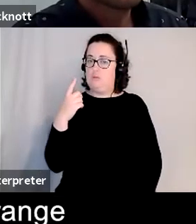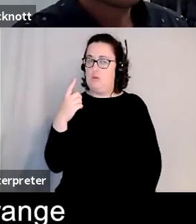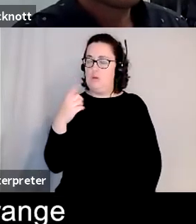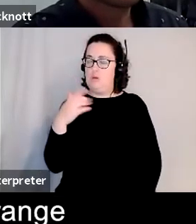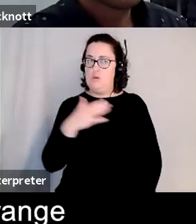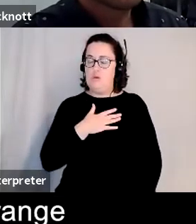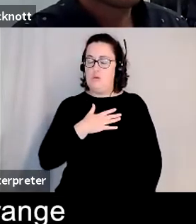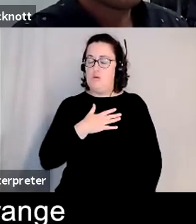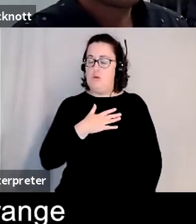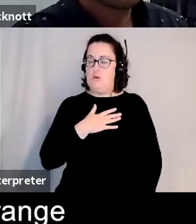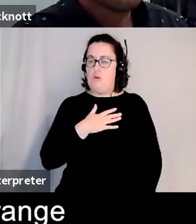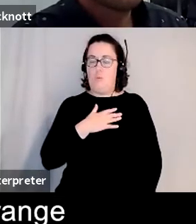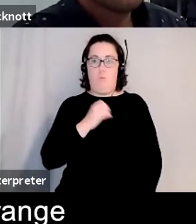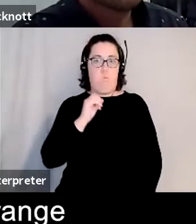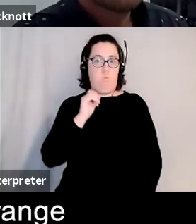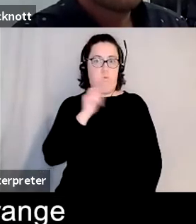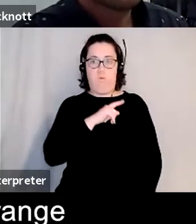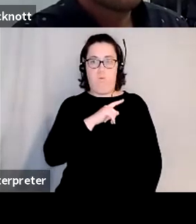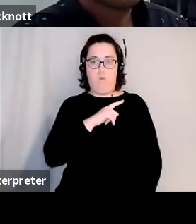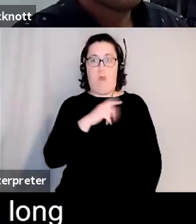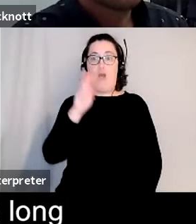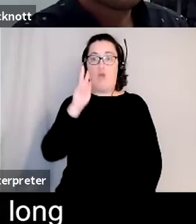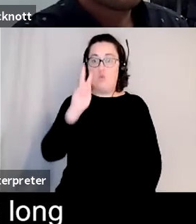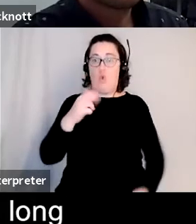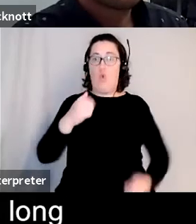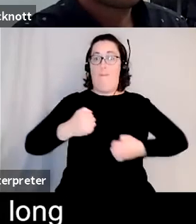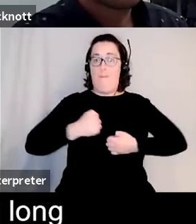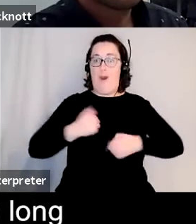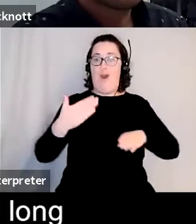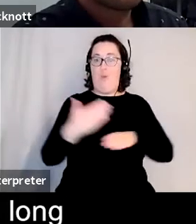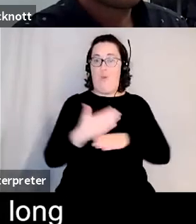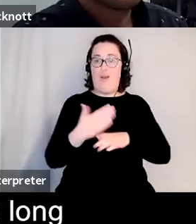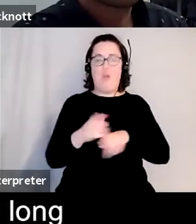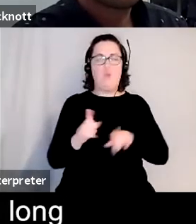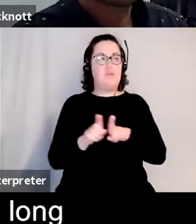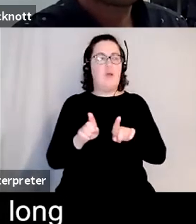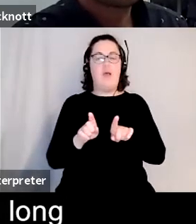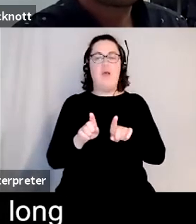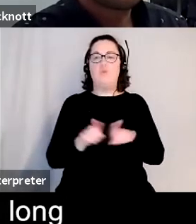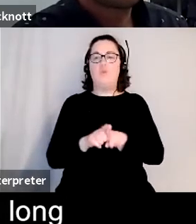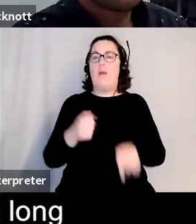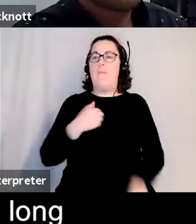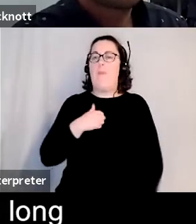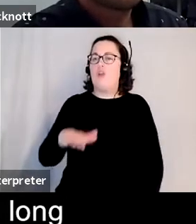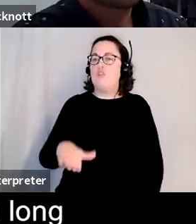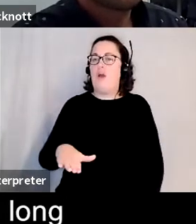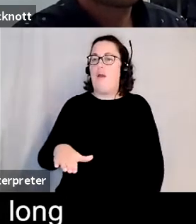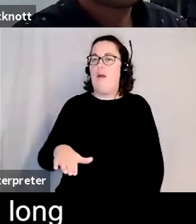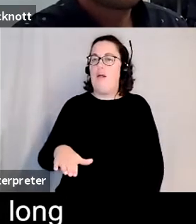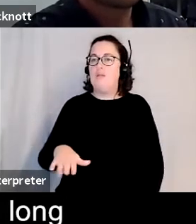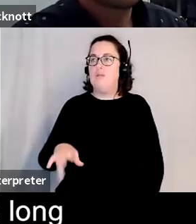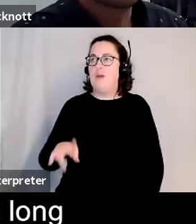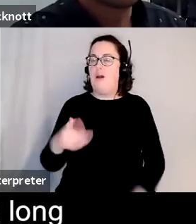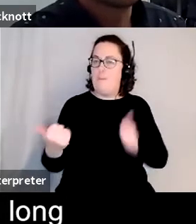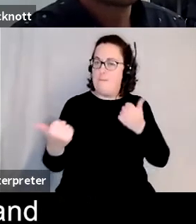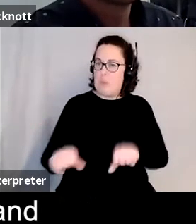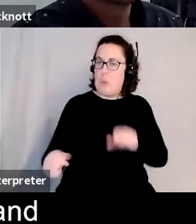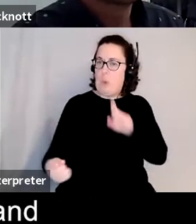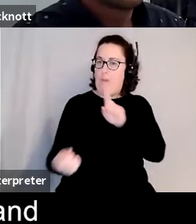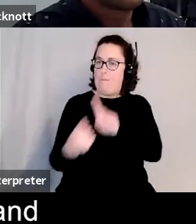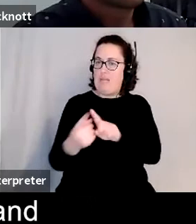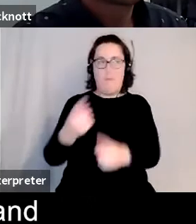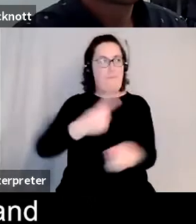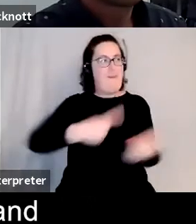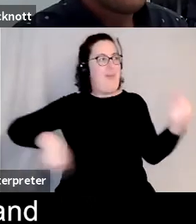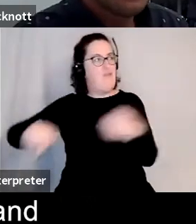you know strange to you know thing to finally kind of meet your child as it were like a long time after everyone else had so that was that